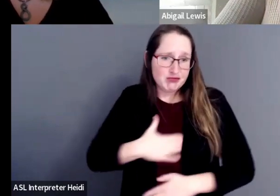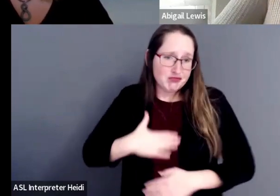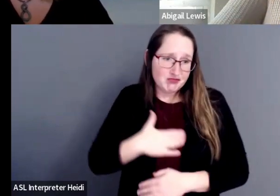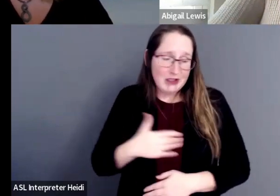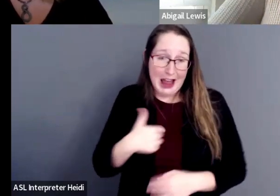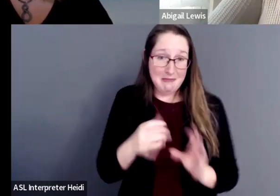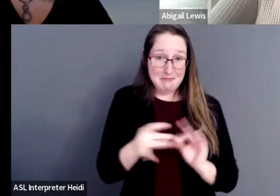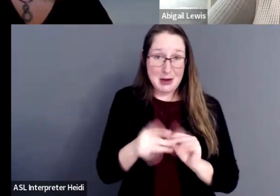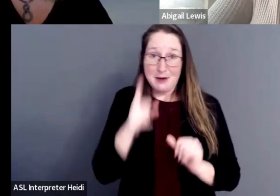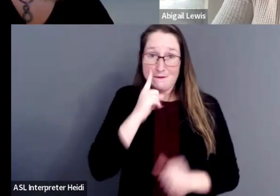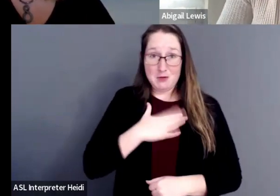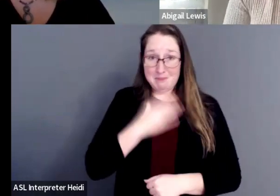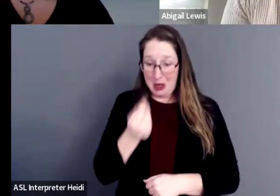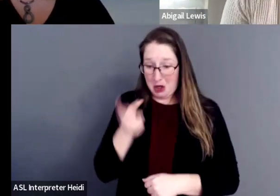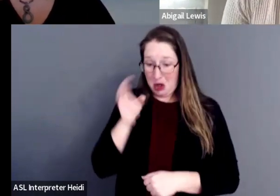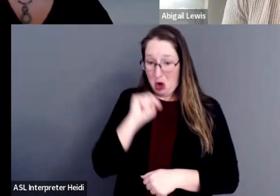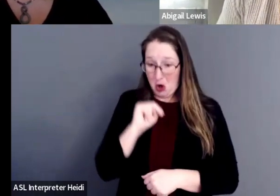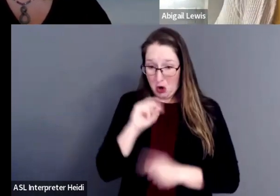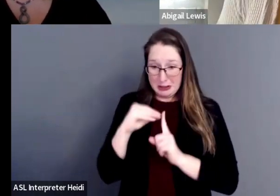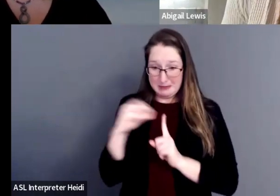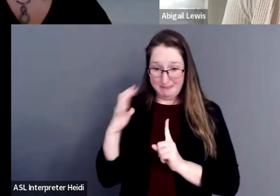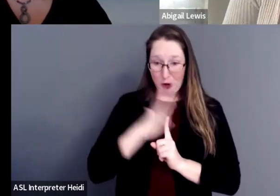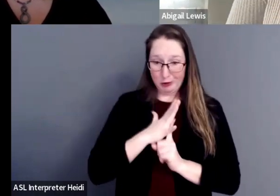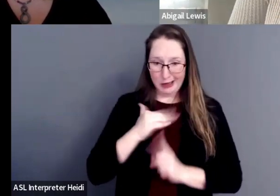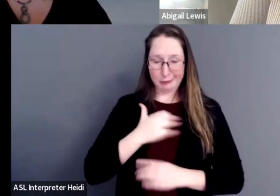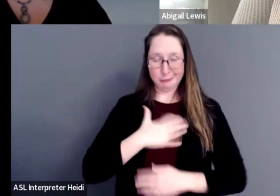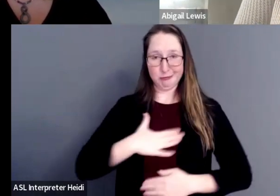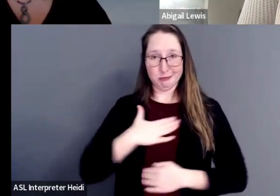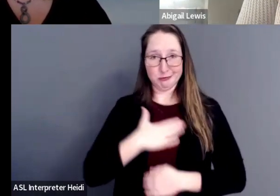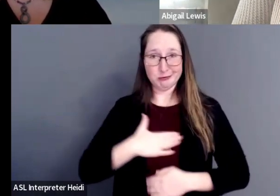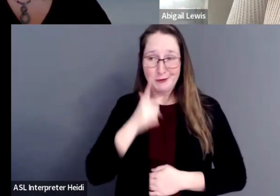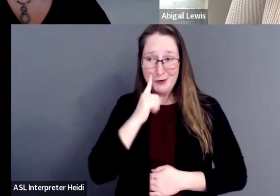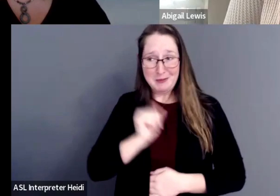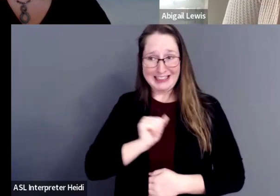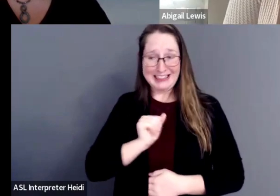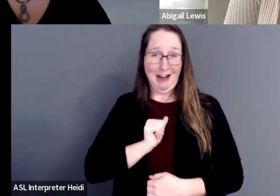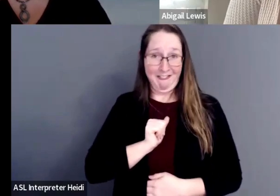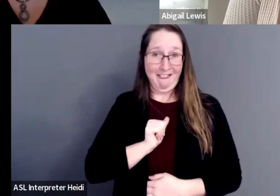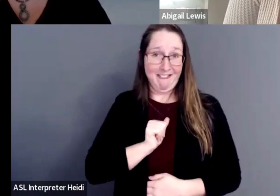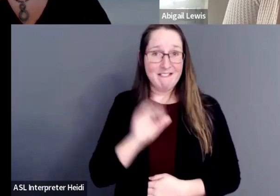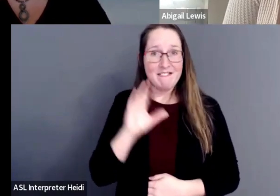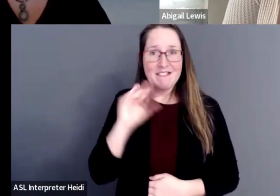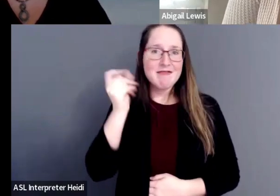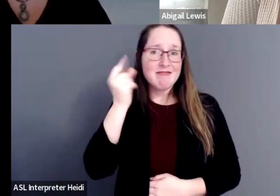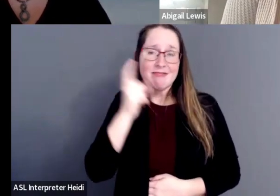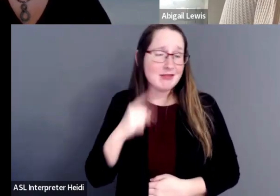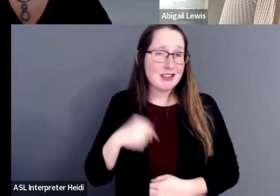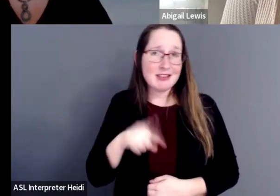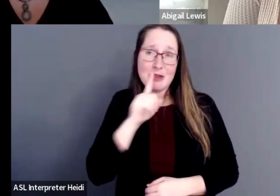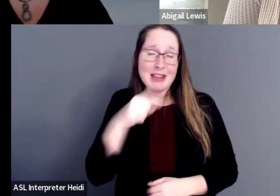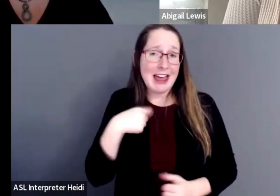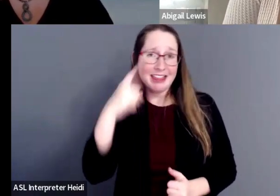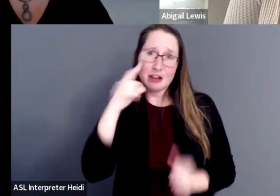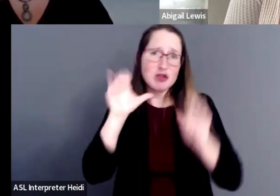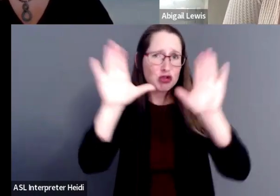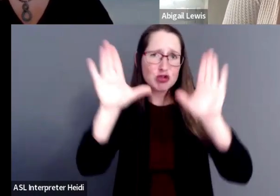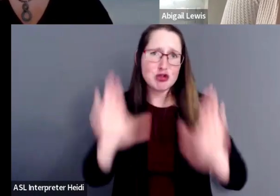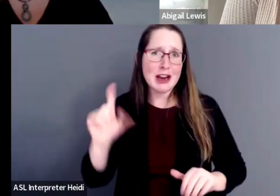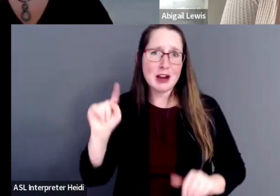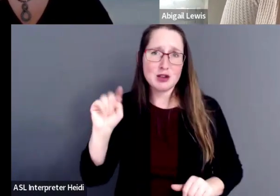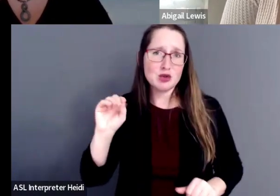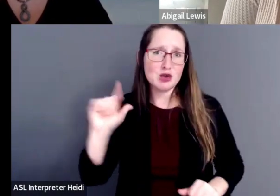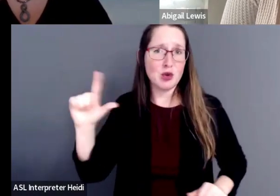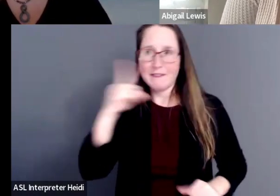from my earlier exposure. And I think it's a phenomenal tool for